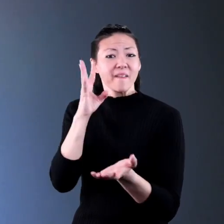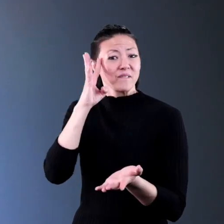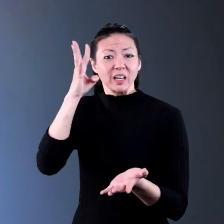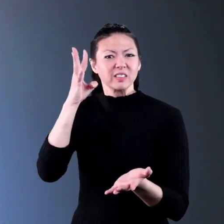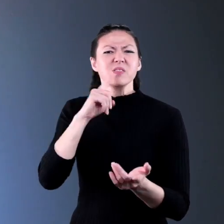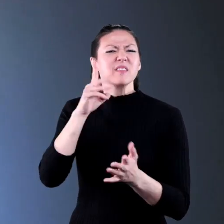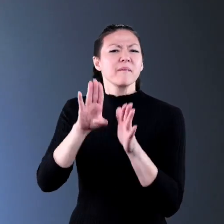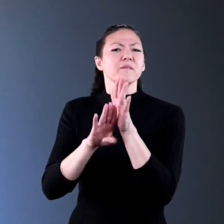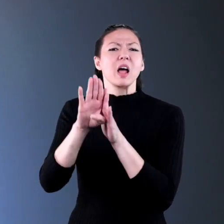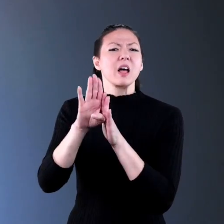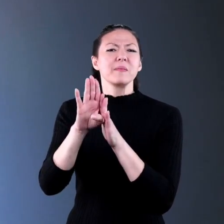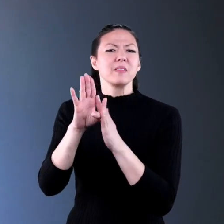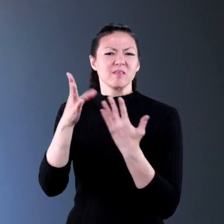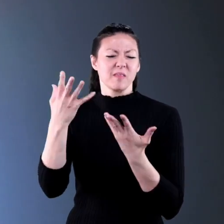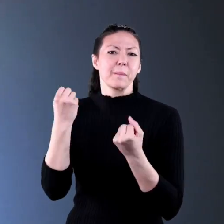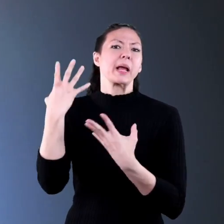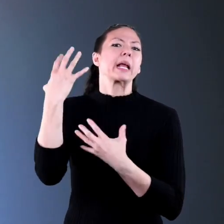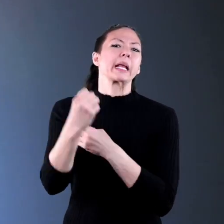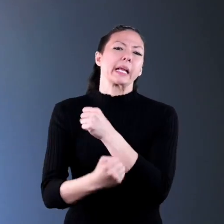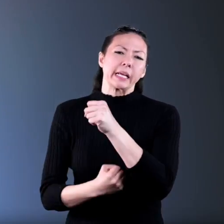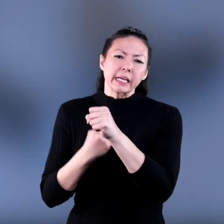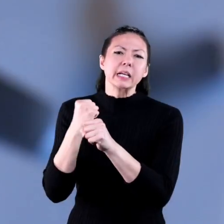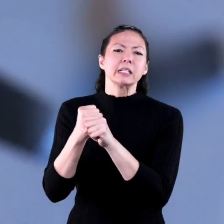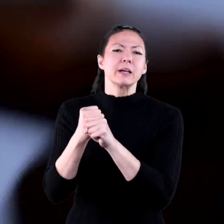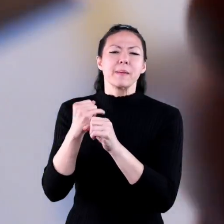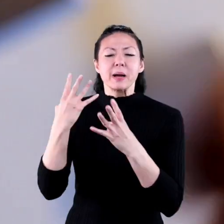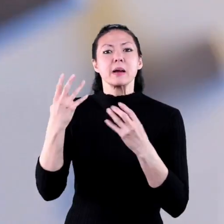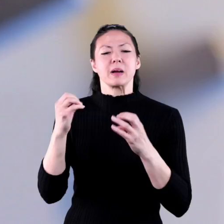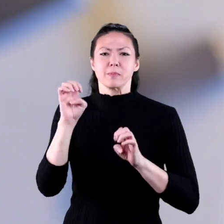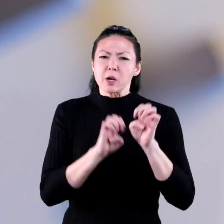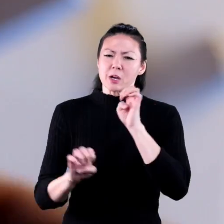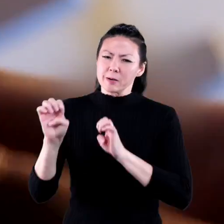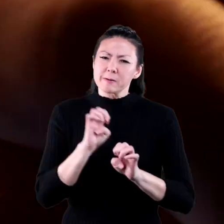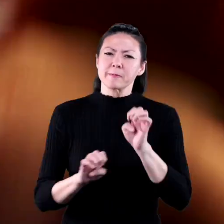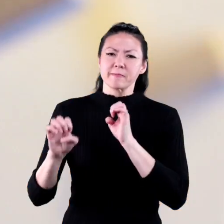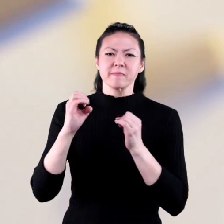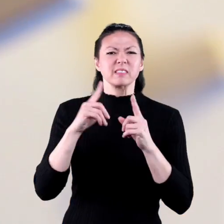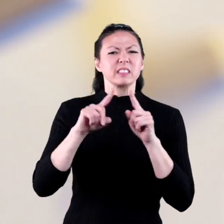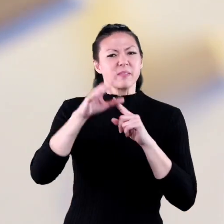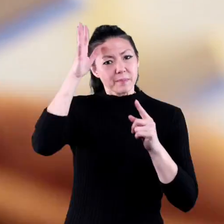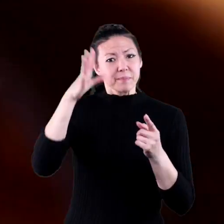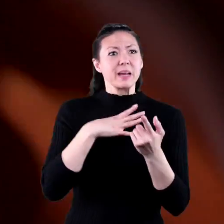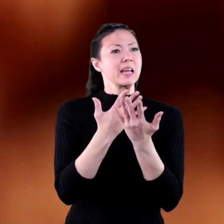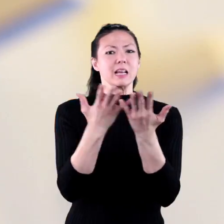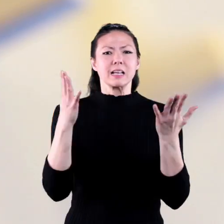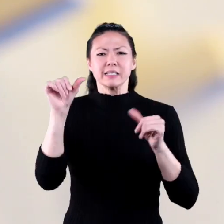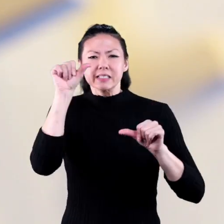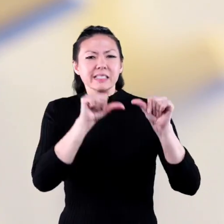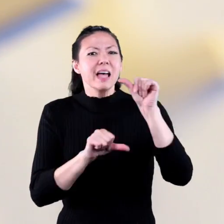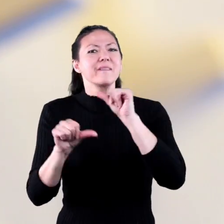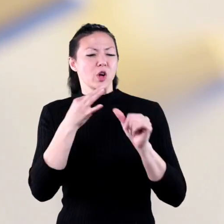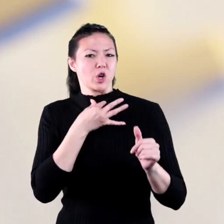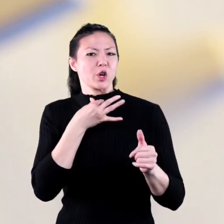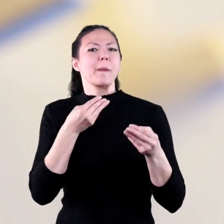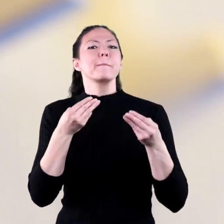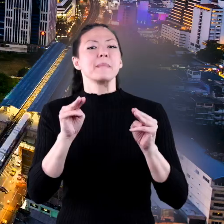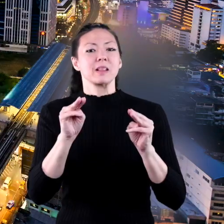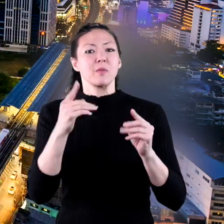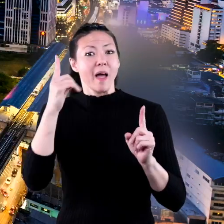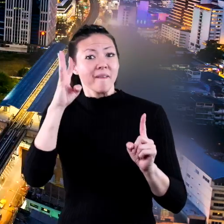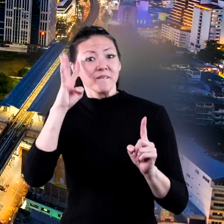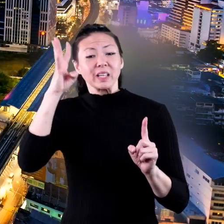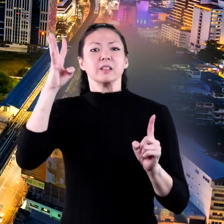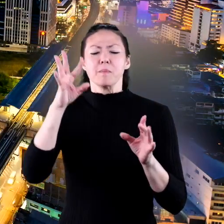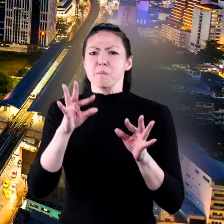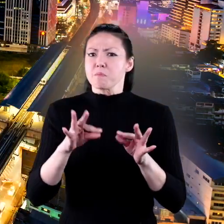development of the light bulb took many years and many experiments and many men all working the scientific method to invent one of the most important